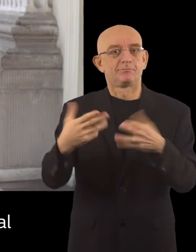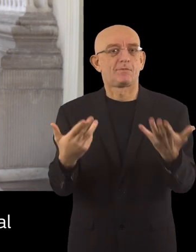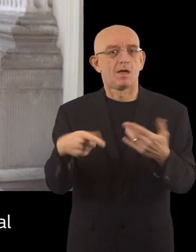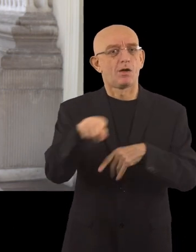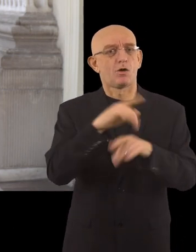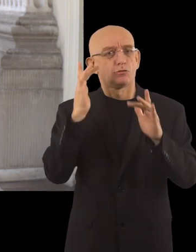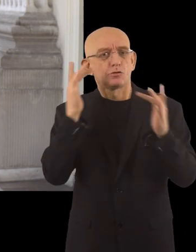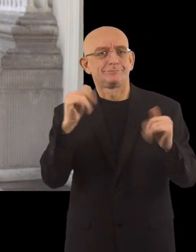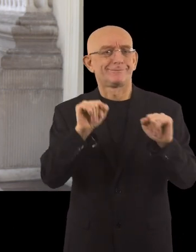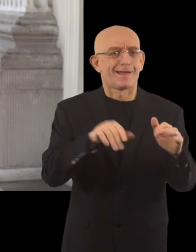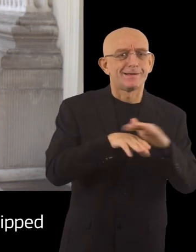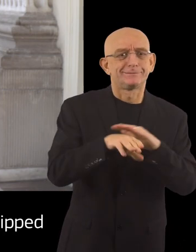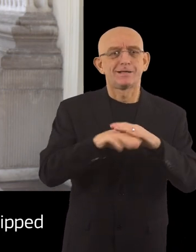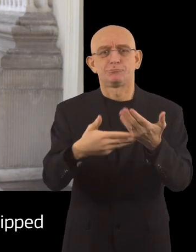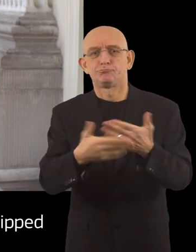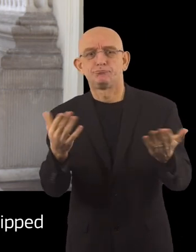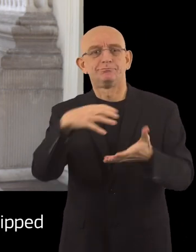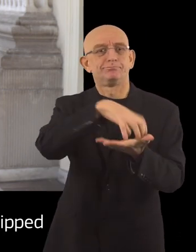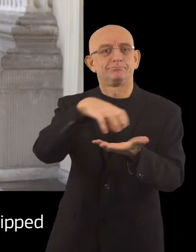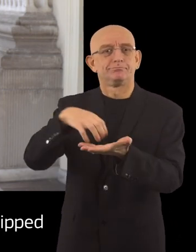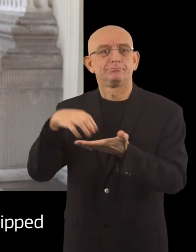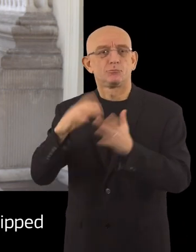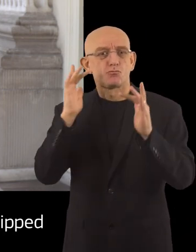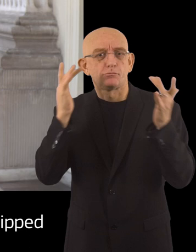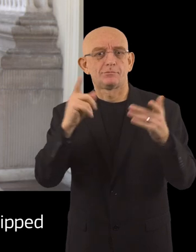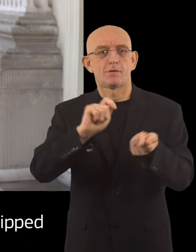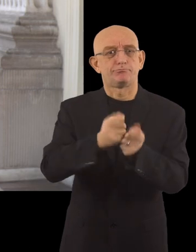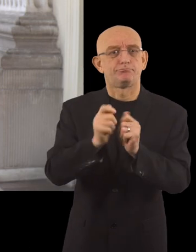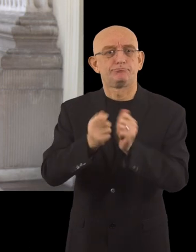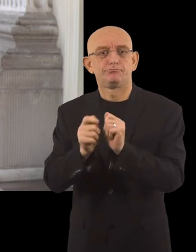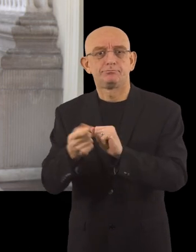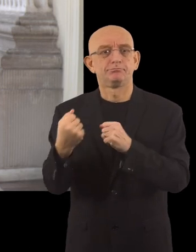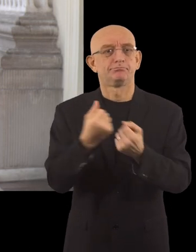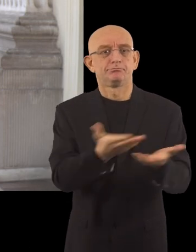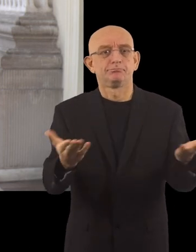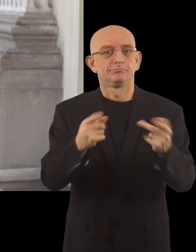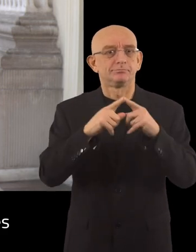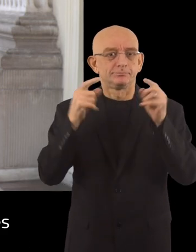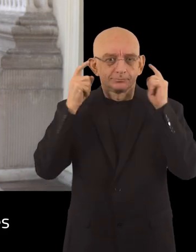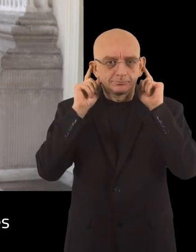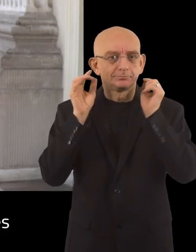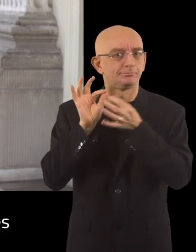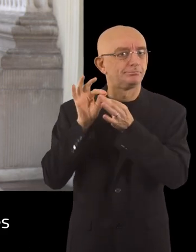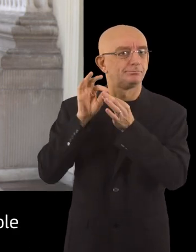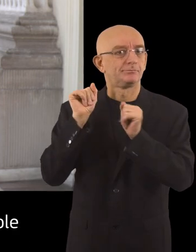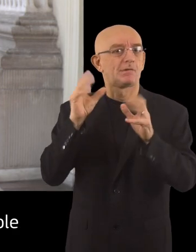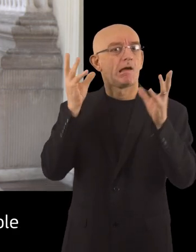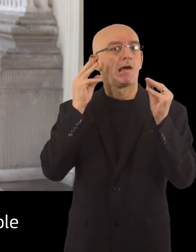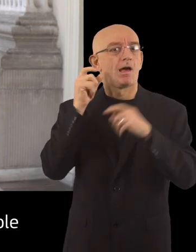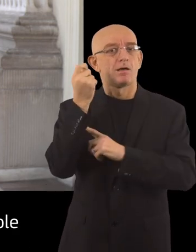independence of culture. There are more institutions in the culture that are in the induction for people who weak.